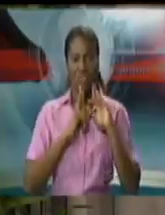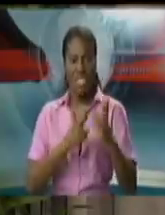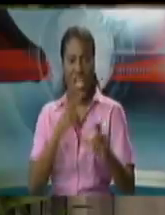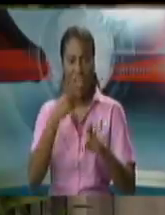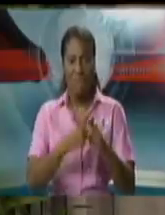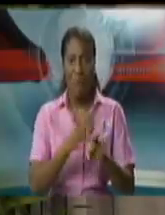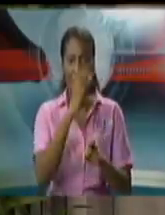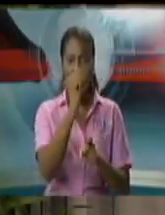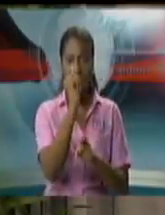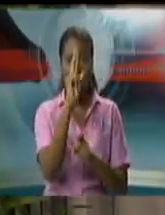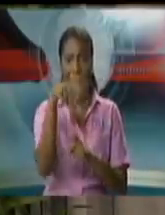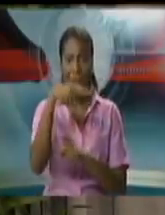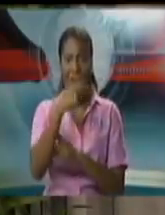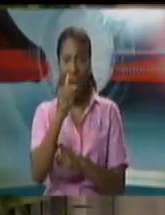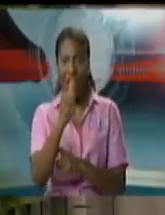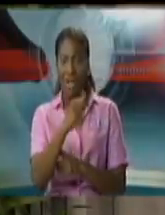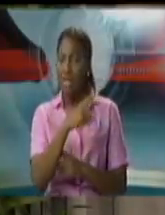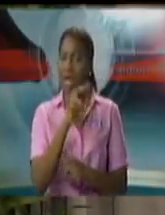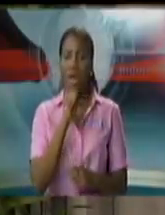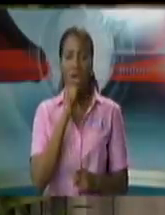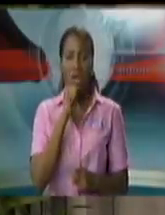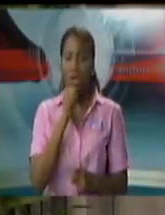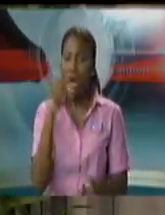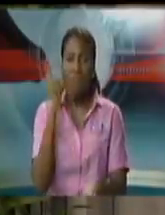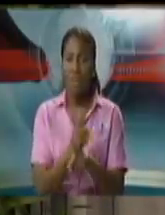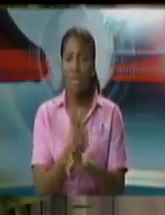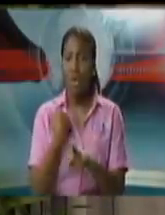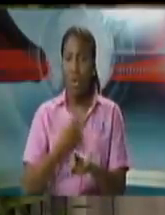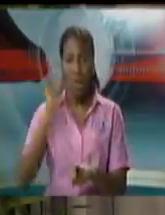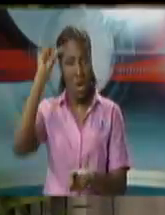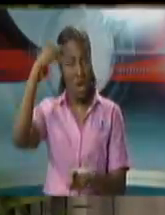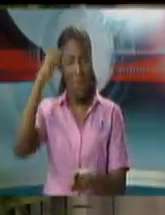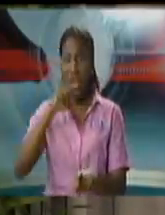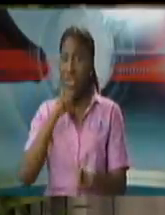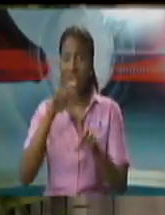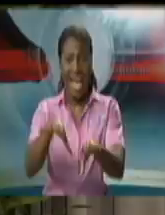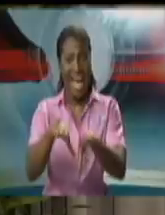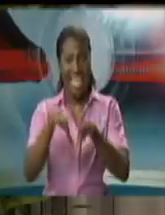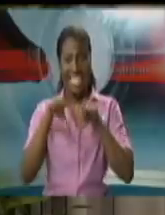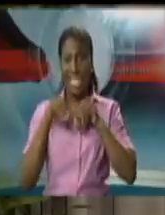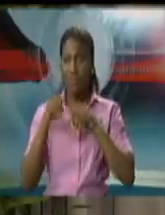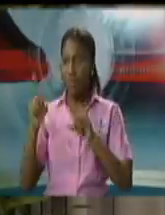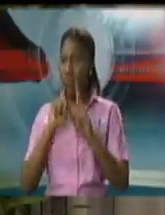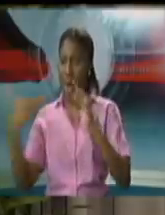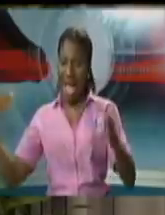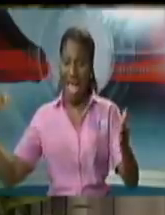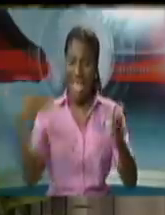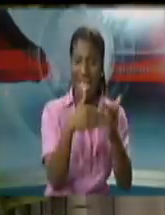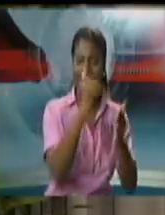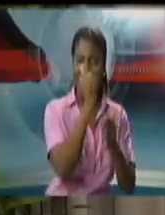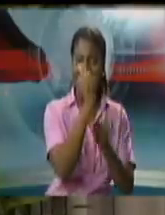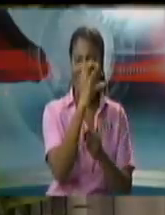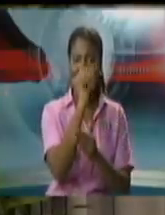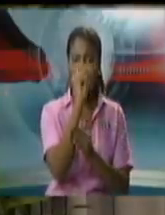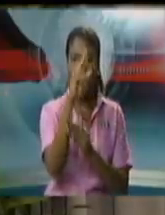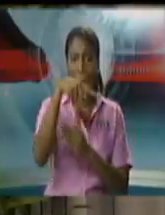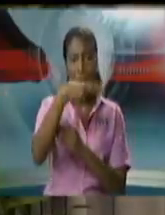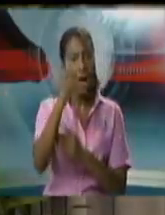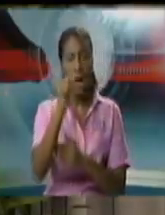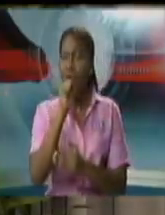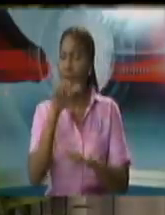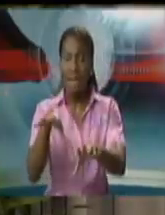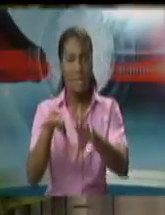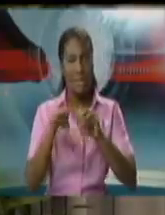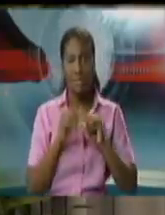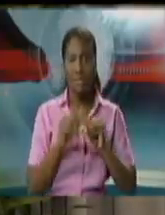out of hand and the government stands by the maintenance under the chief medical officer of a very rigorous system of